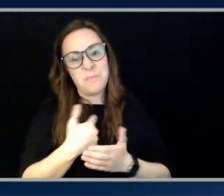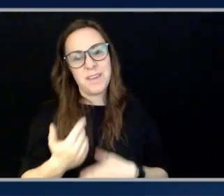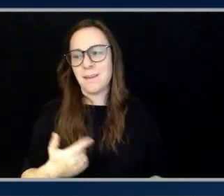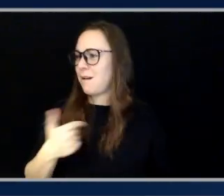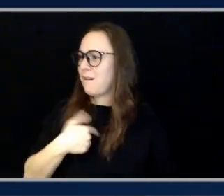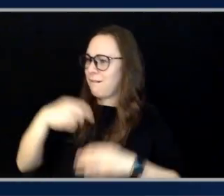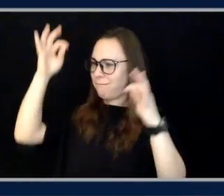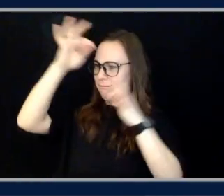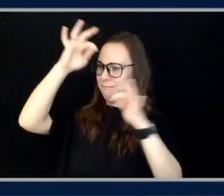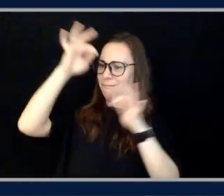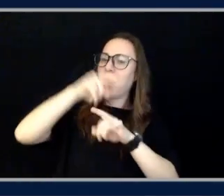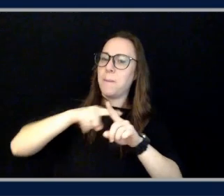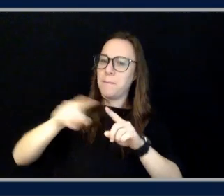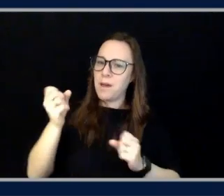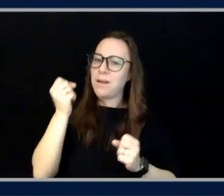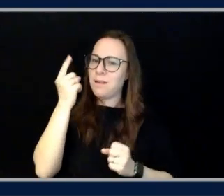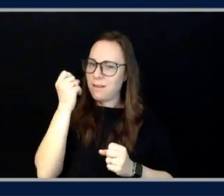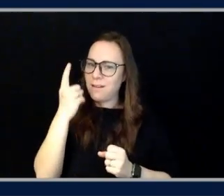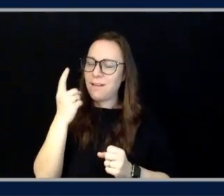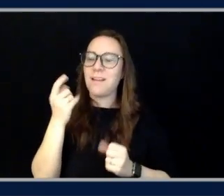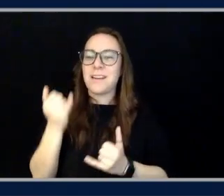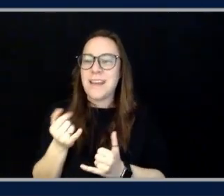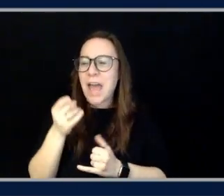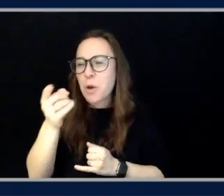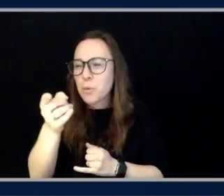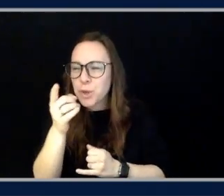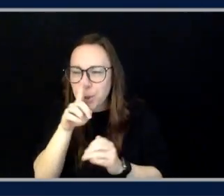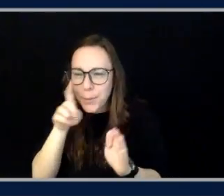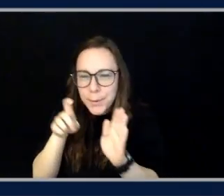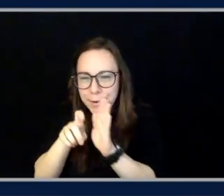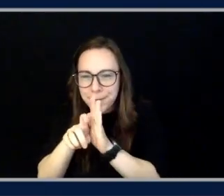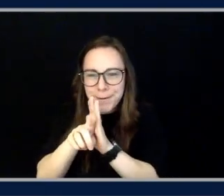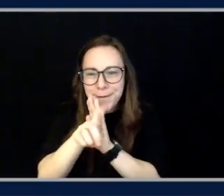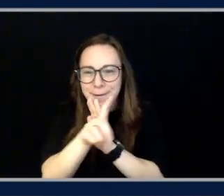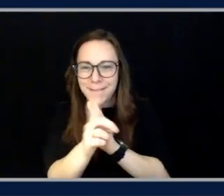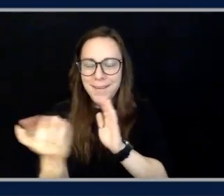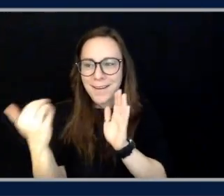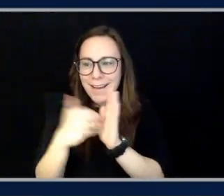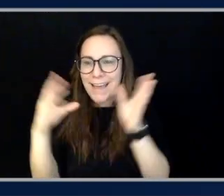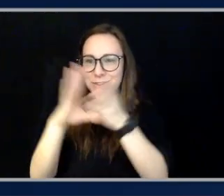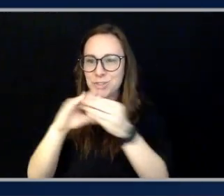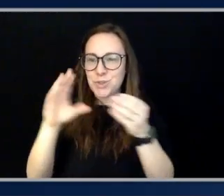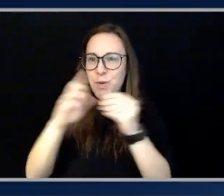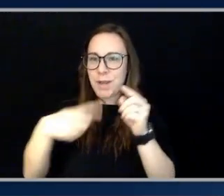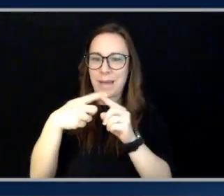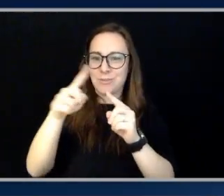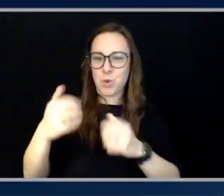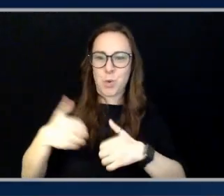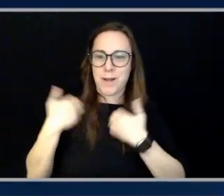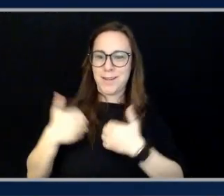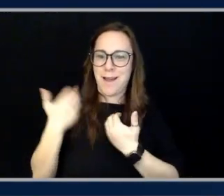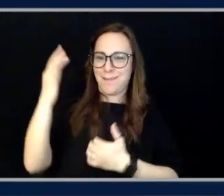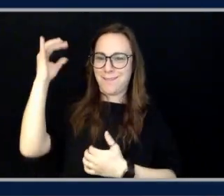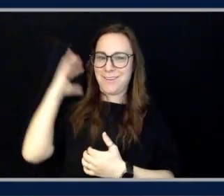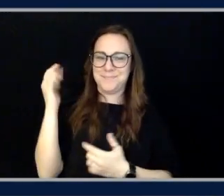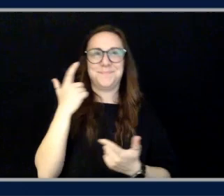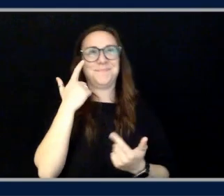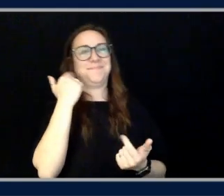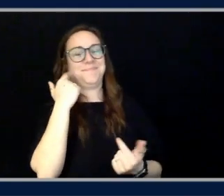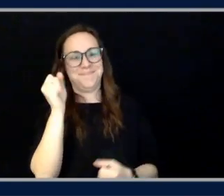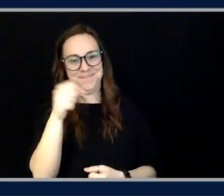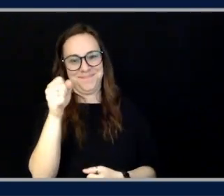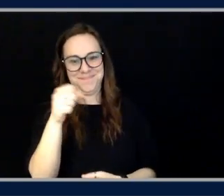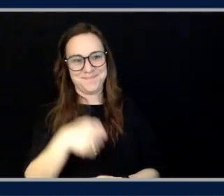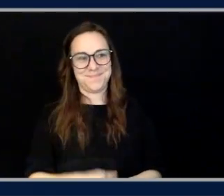I see that you've managed to easel your way into yet another story of your use. Yeah. And it might explain why I use computers